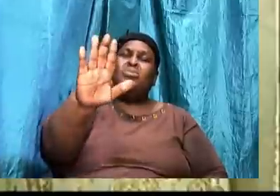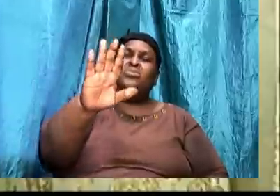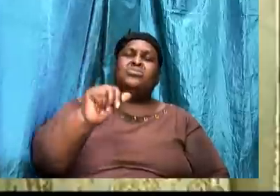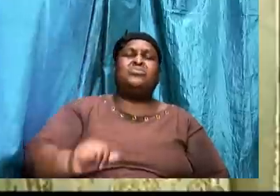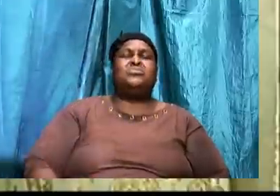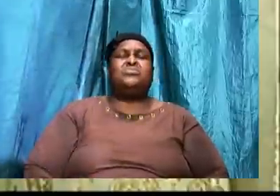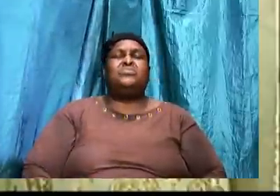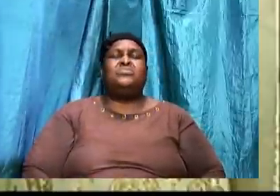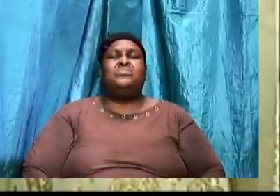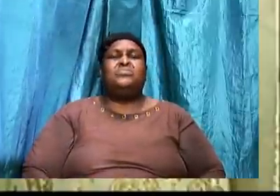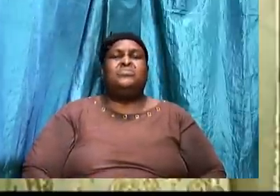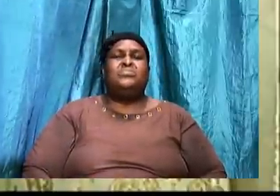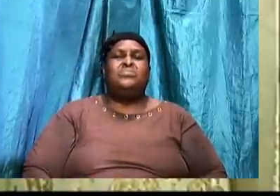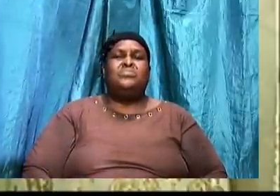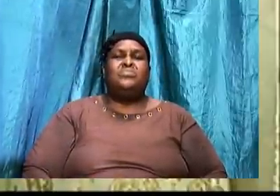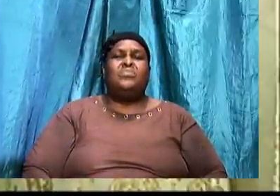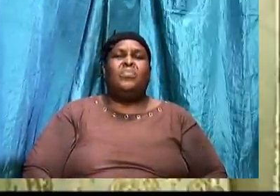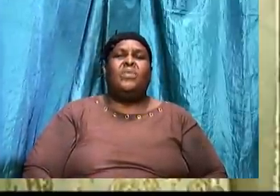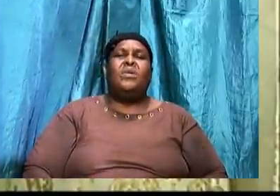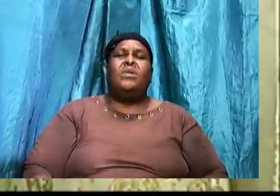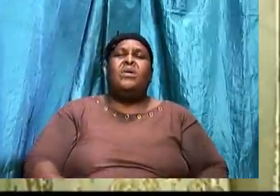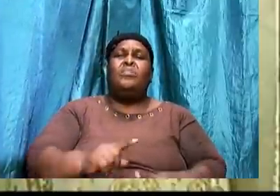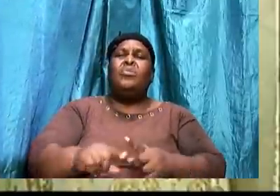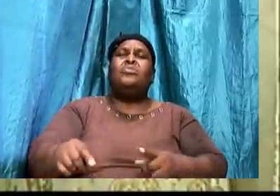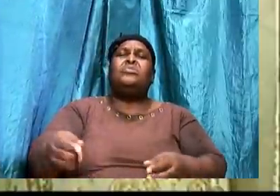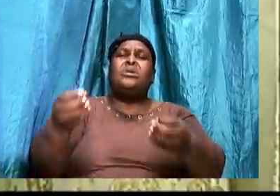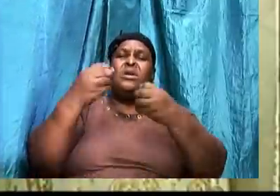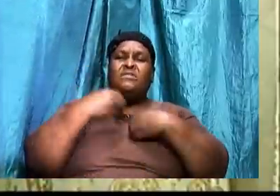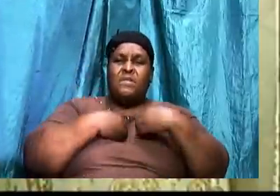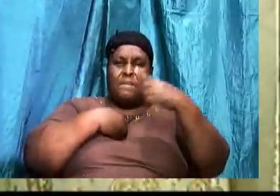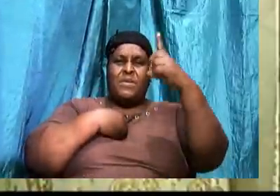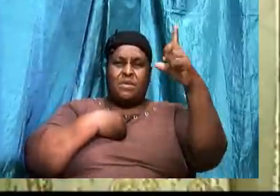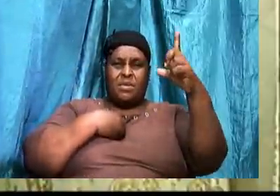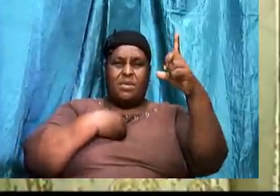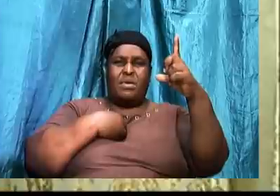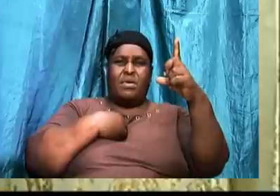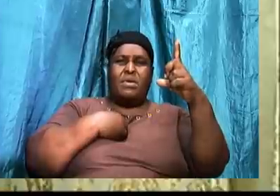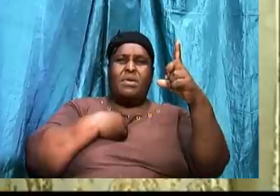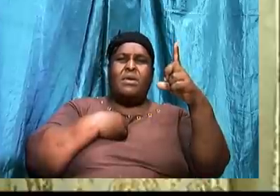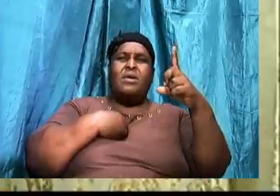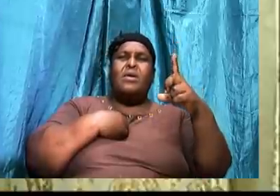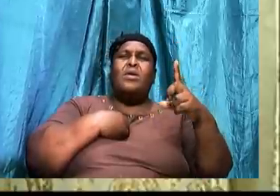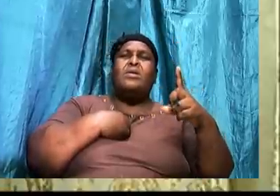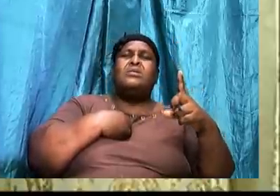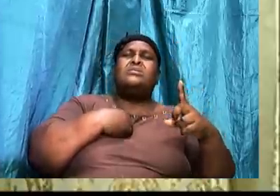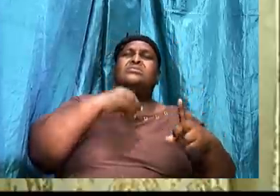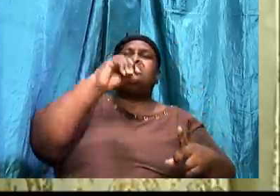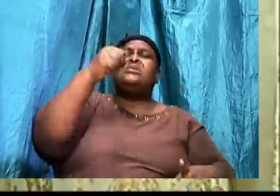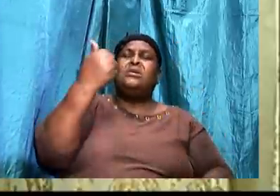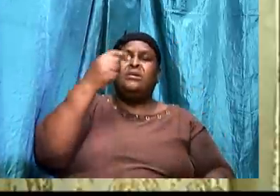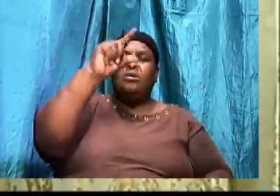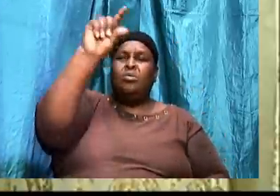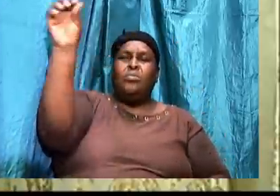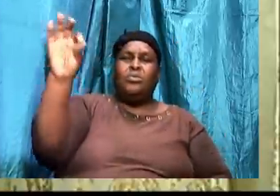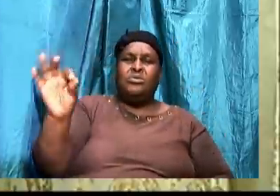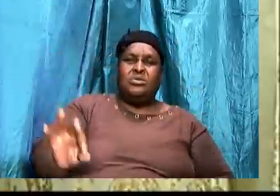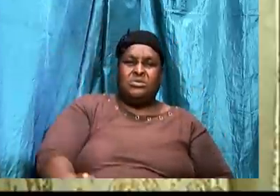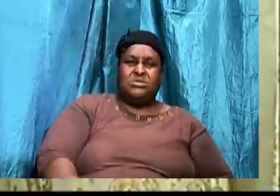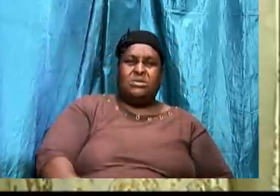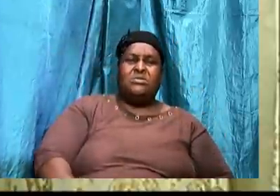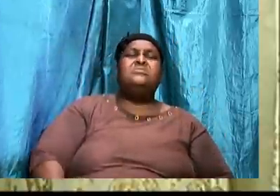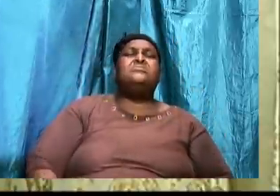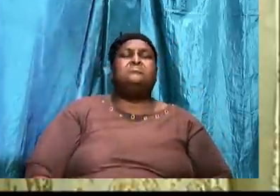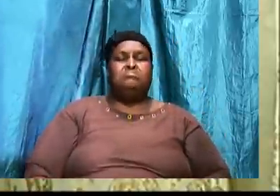you. But give me. What is due unto me. And that is